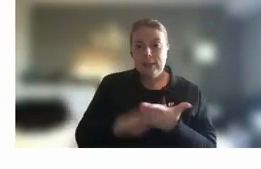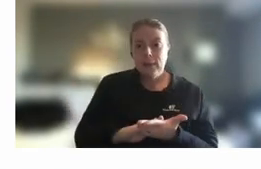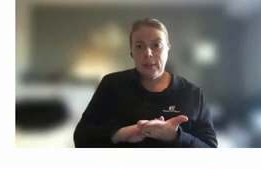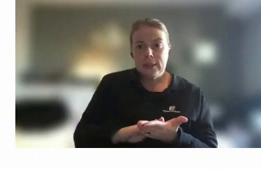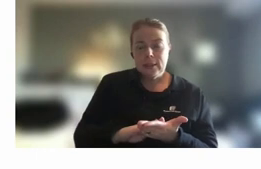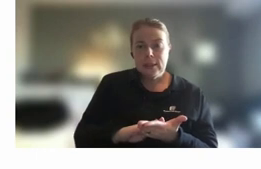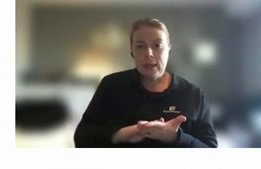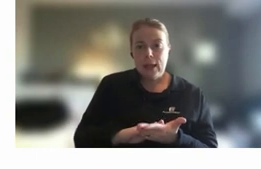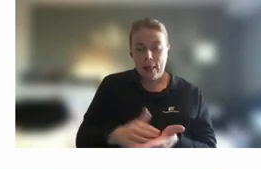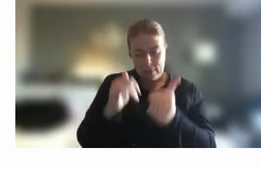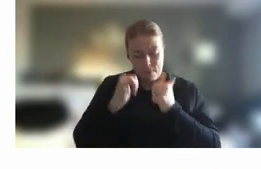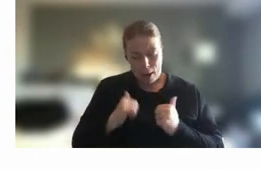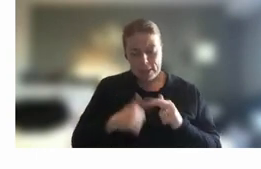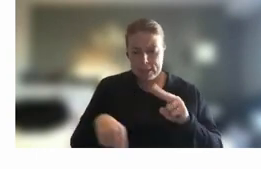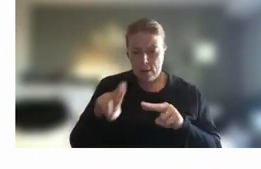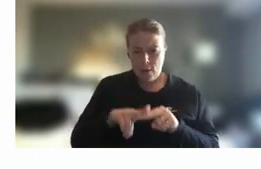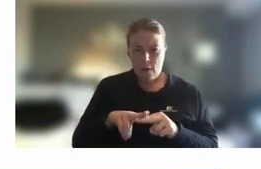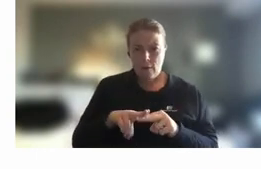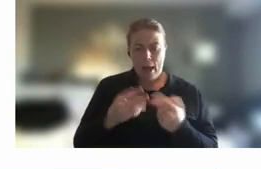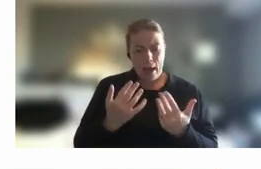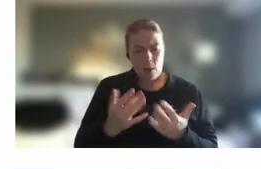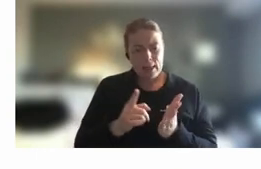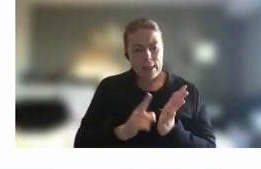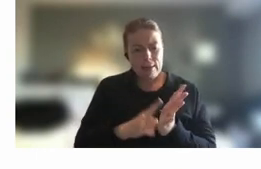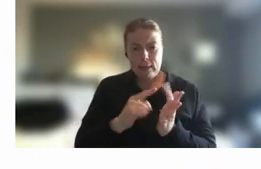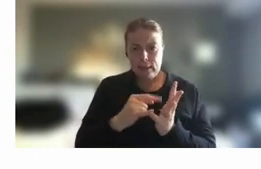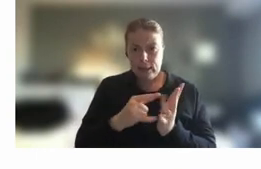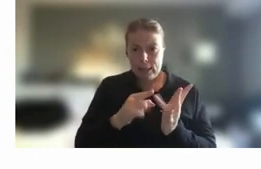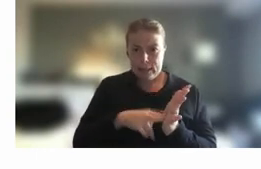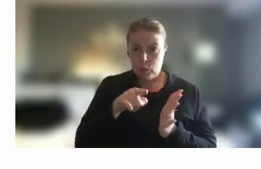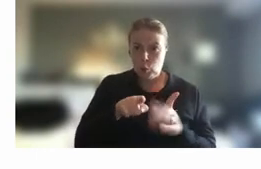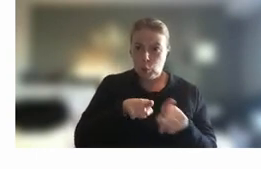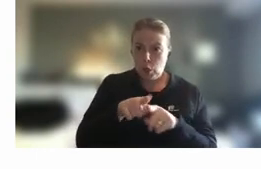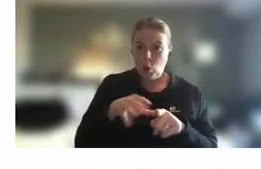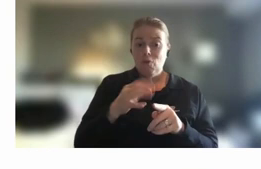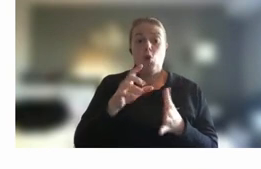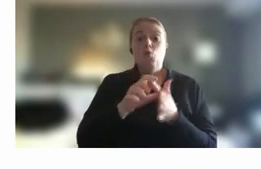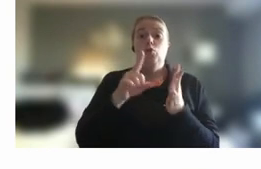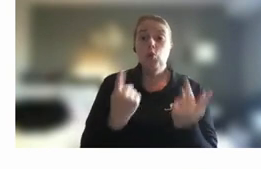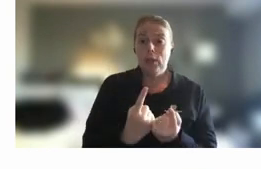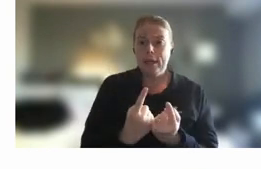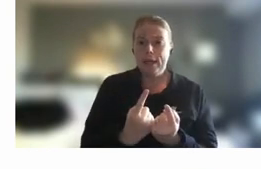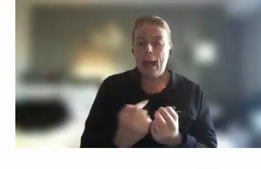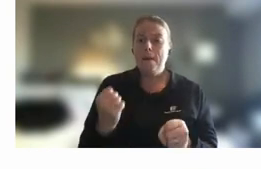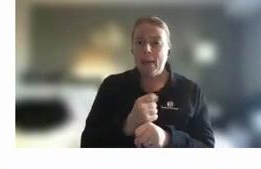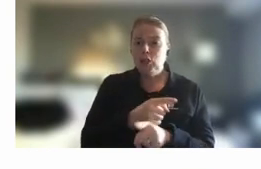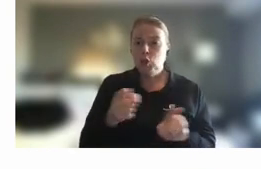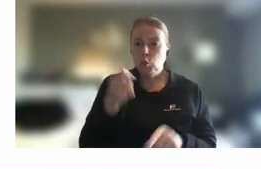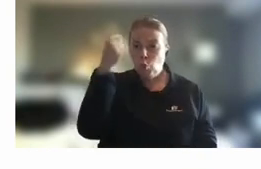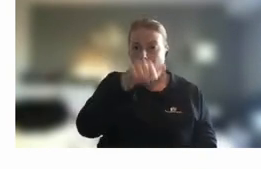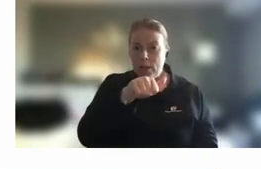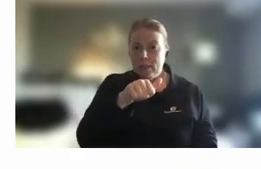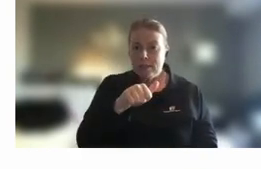practice of the number of lessons that you've learned from doing things that actually makes you wise it has nothing to do with your age